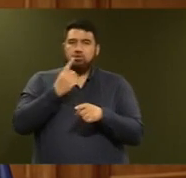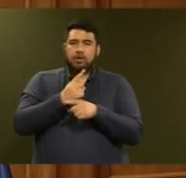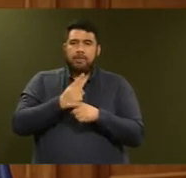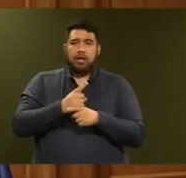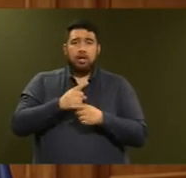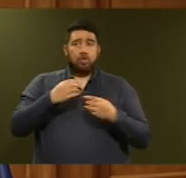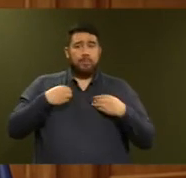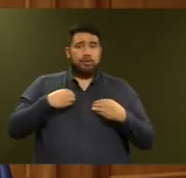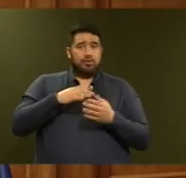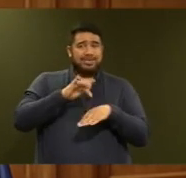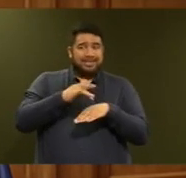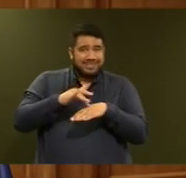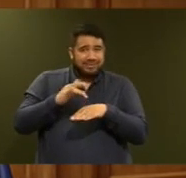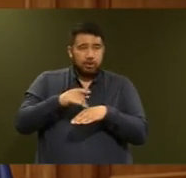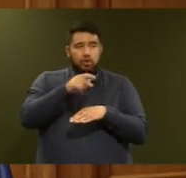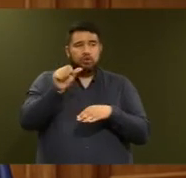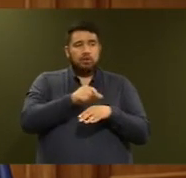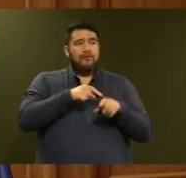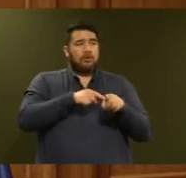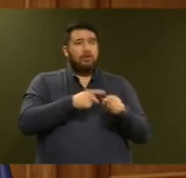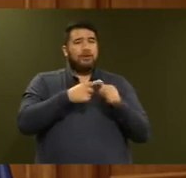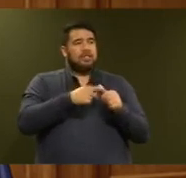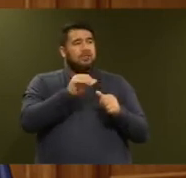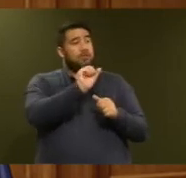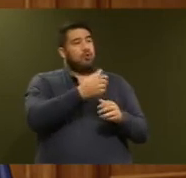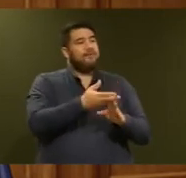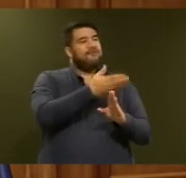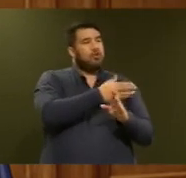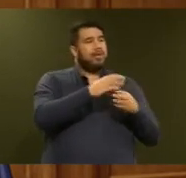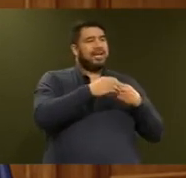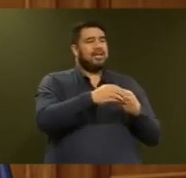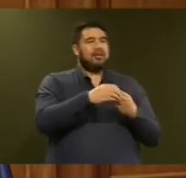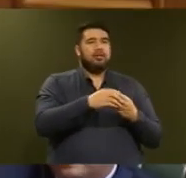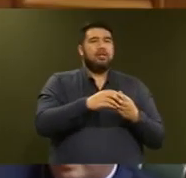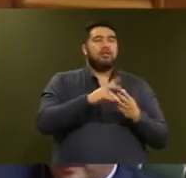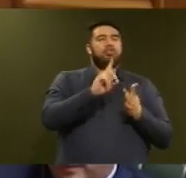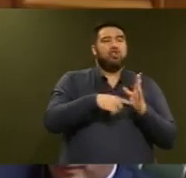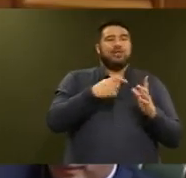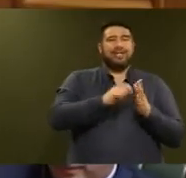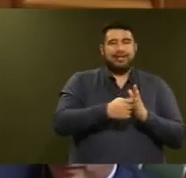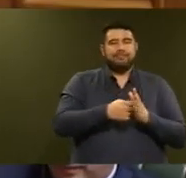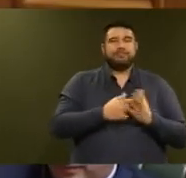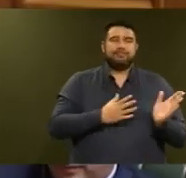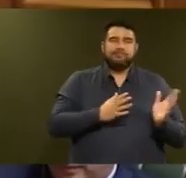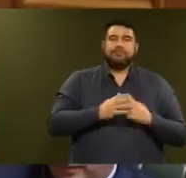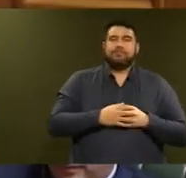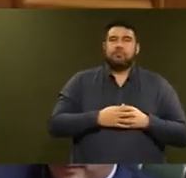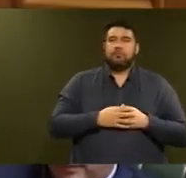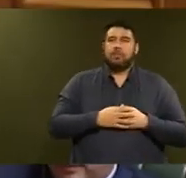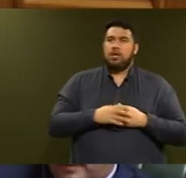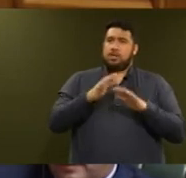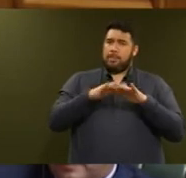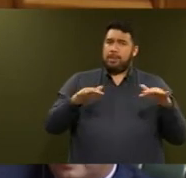he should follow the advice of his former leader, John Key. Is the public entitled to know exactly where